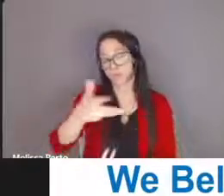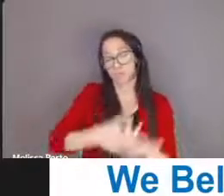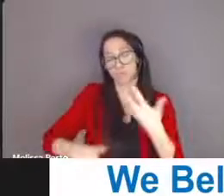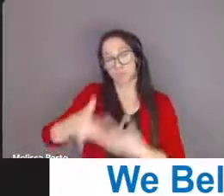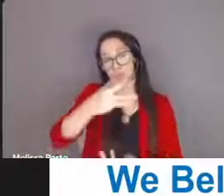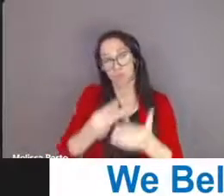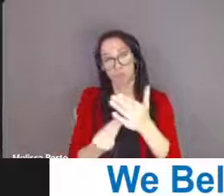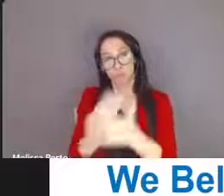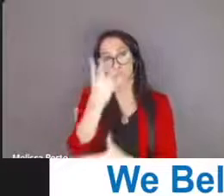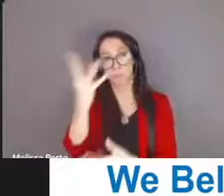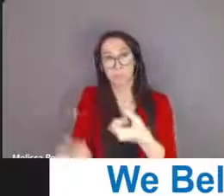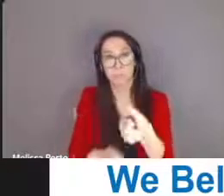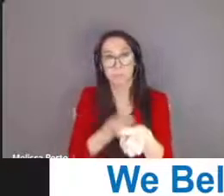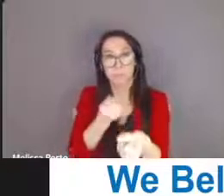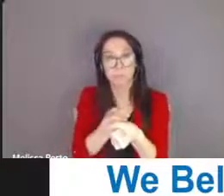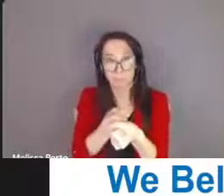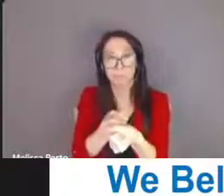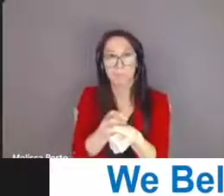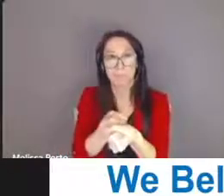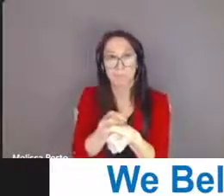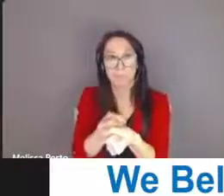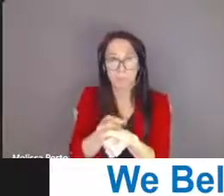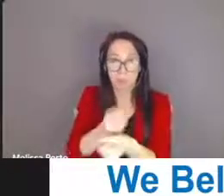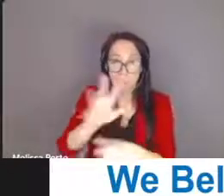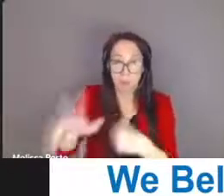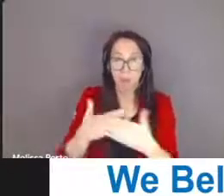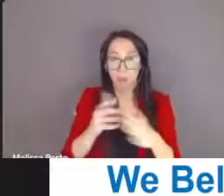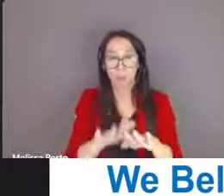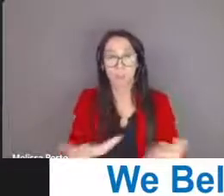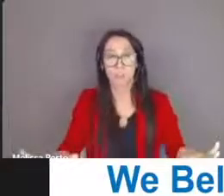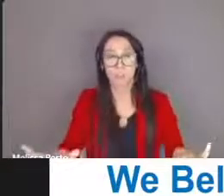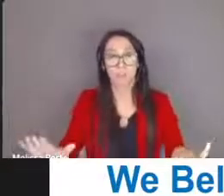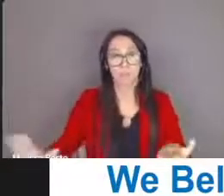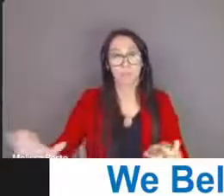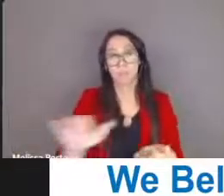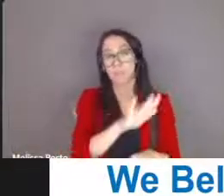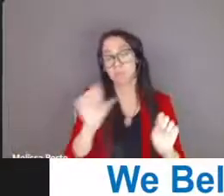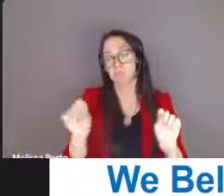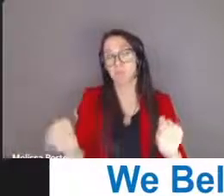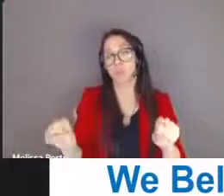potential and that is what we want for each and every child that enters through our doors